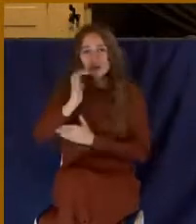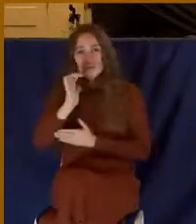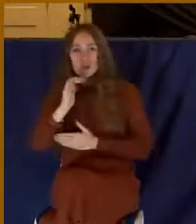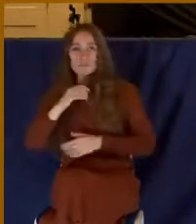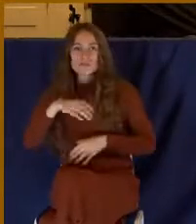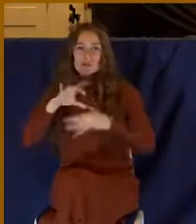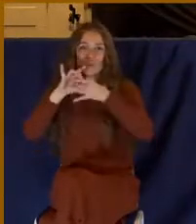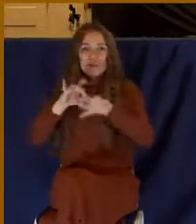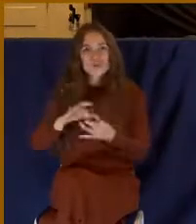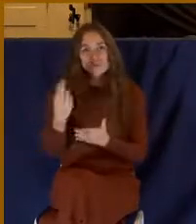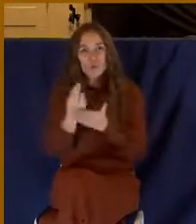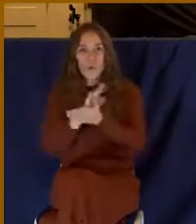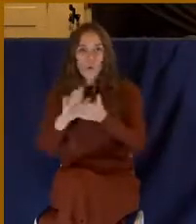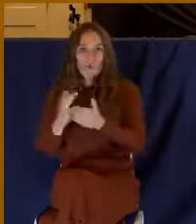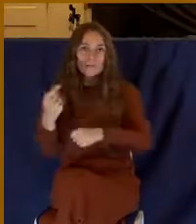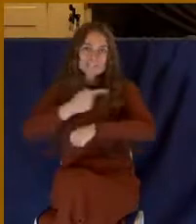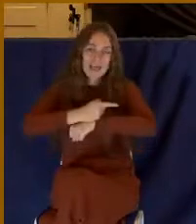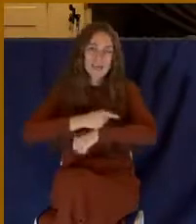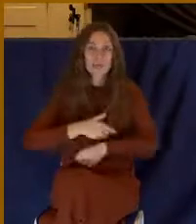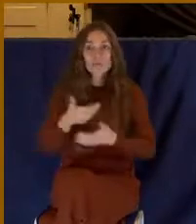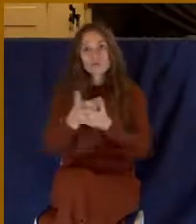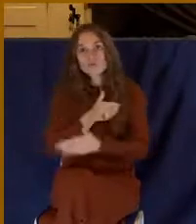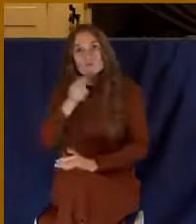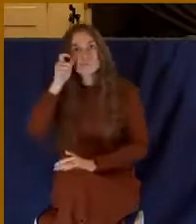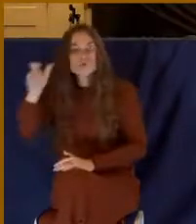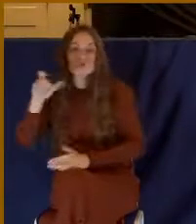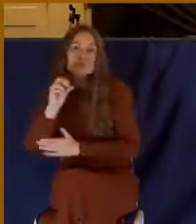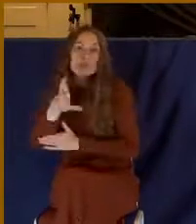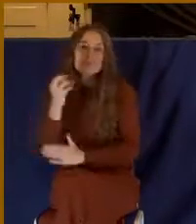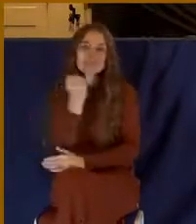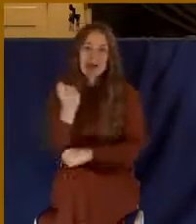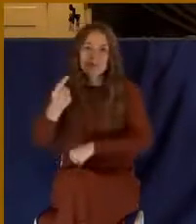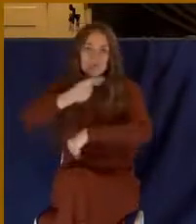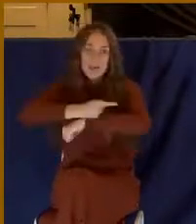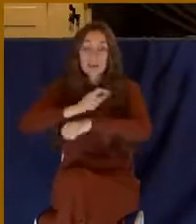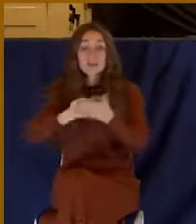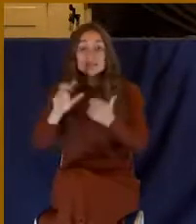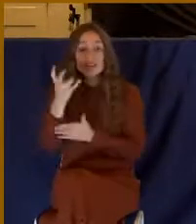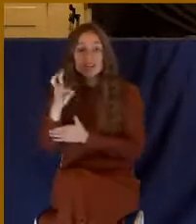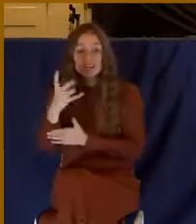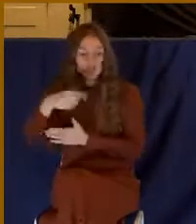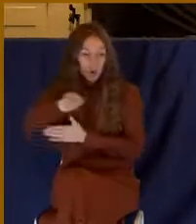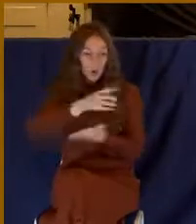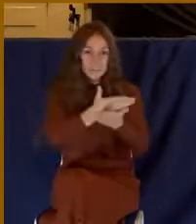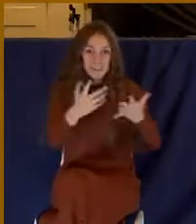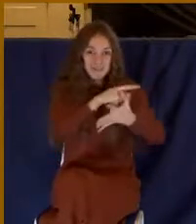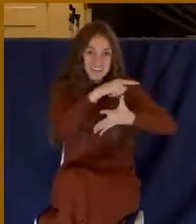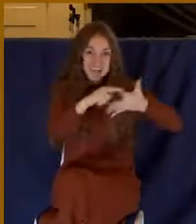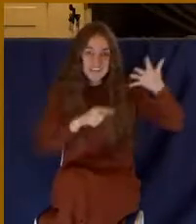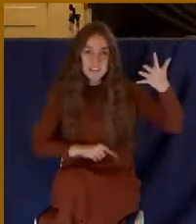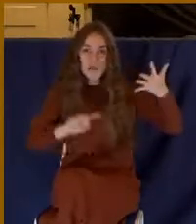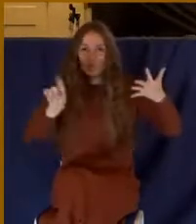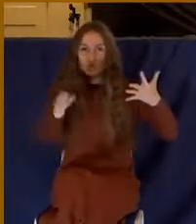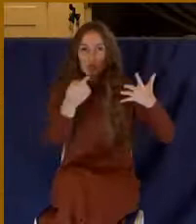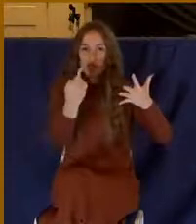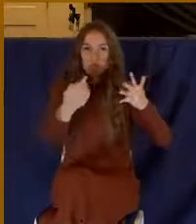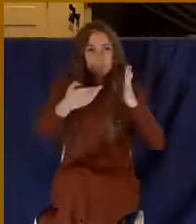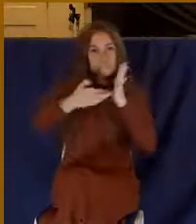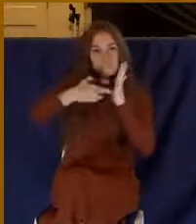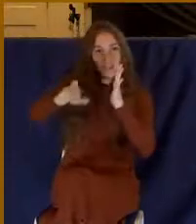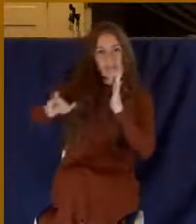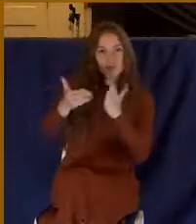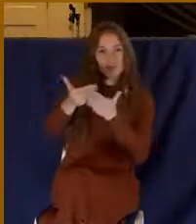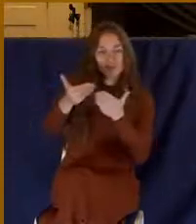or of the new moon or of the Sabbath days. Verse 17, which are a shadow of things to come,